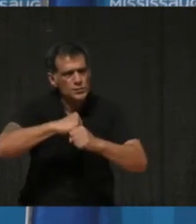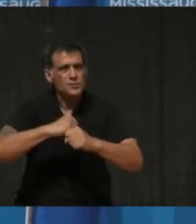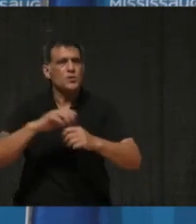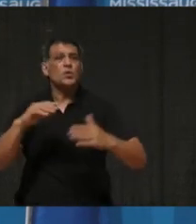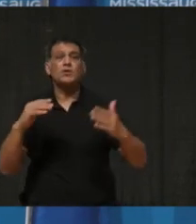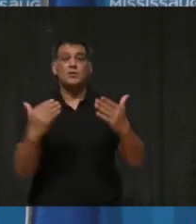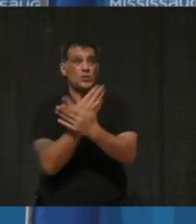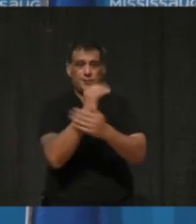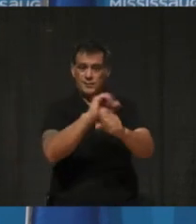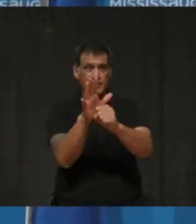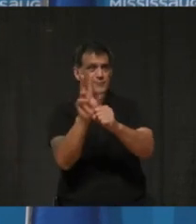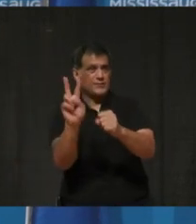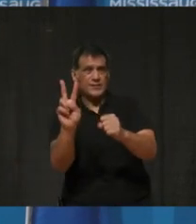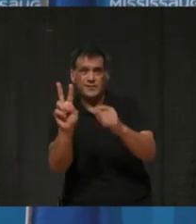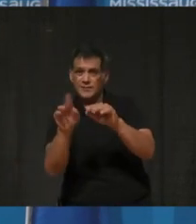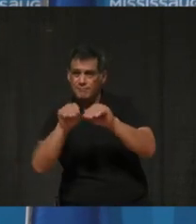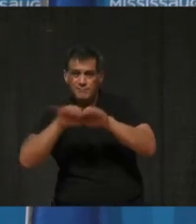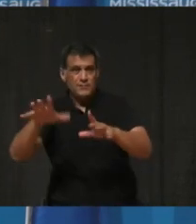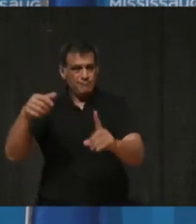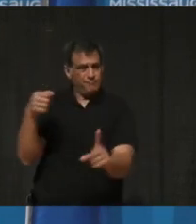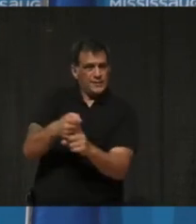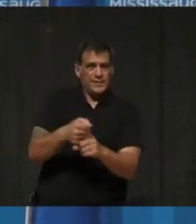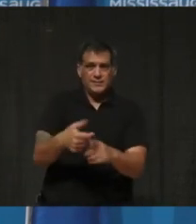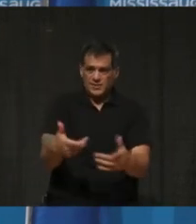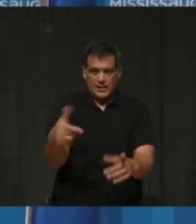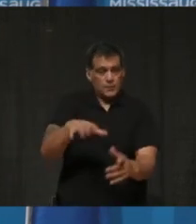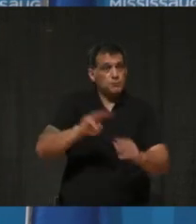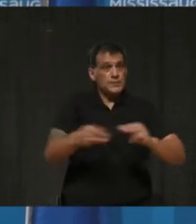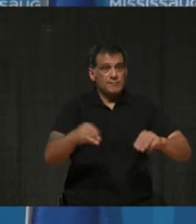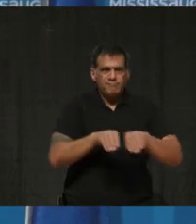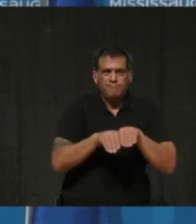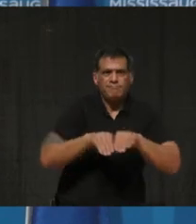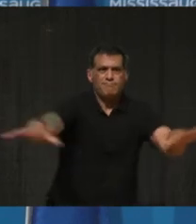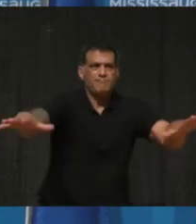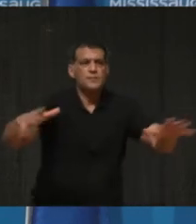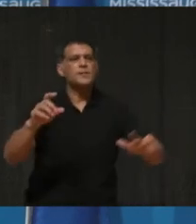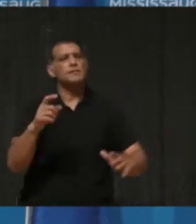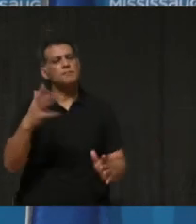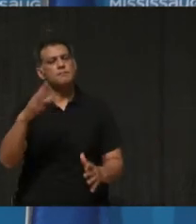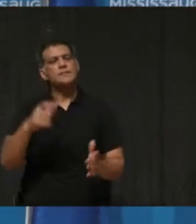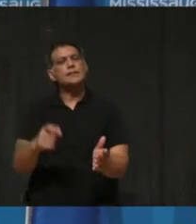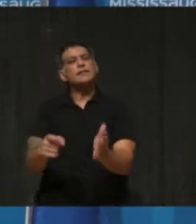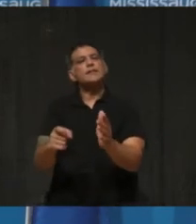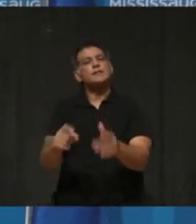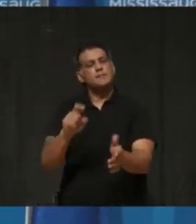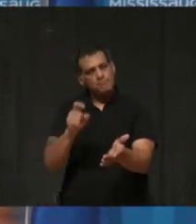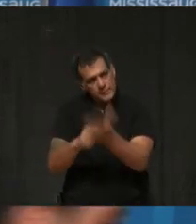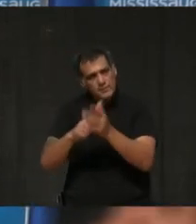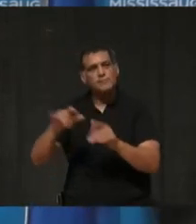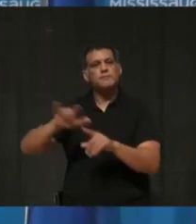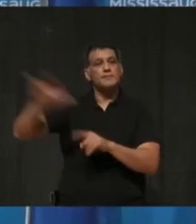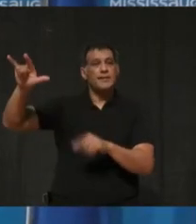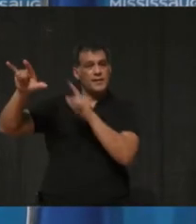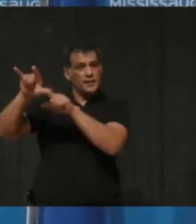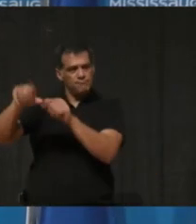So please do your part, avoid essential travel, and if you must travel, please comply with the federal quarantine restrictions. Thank you.